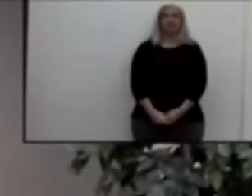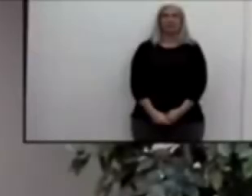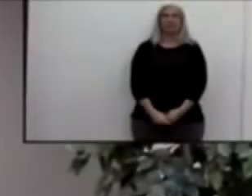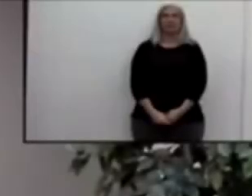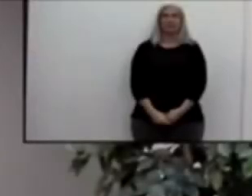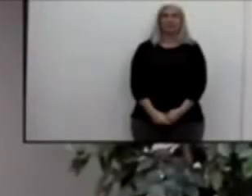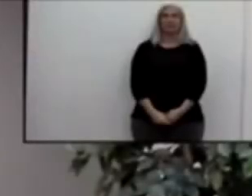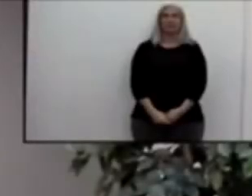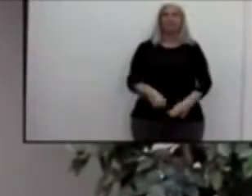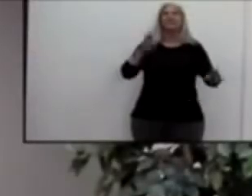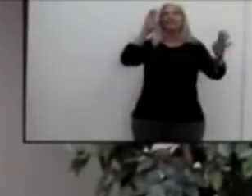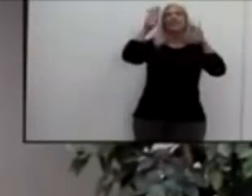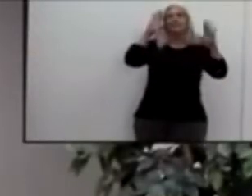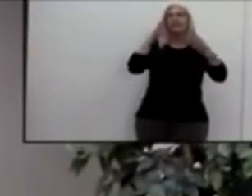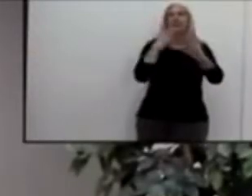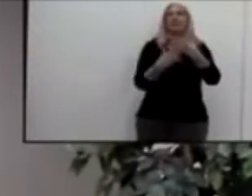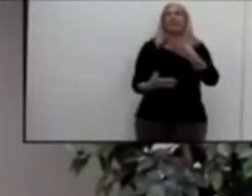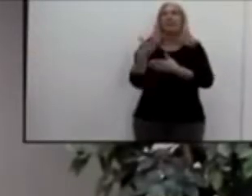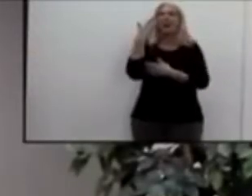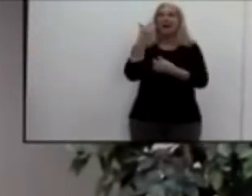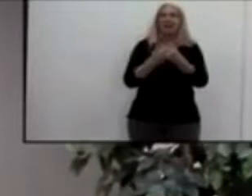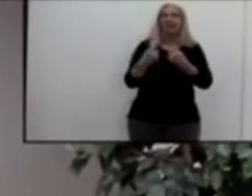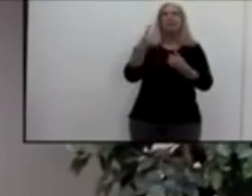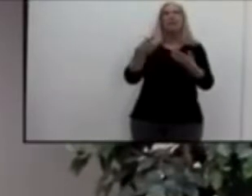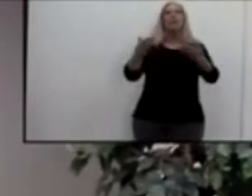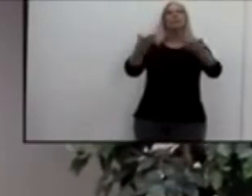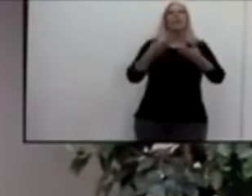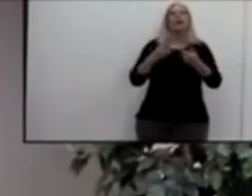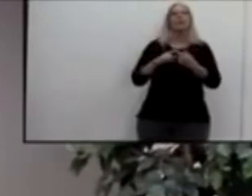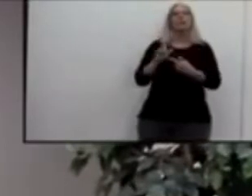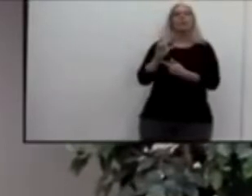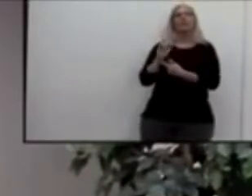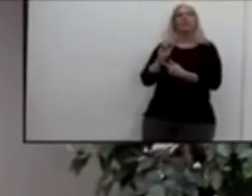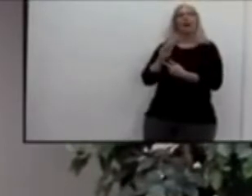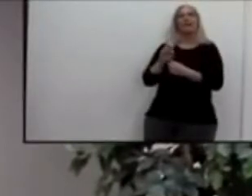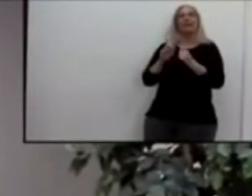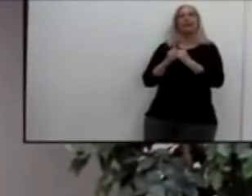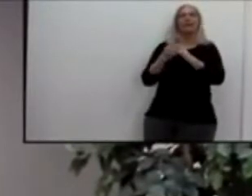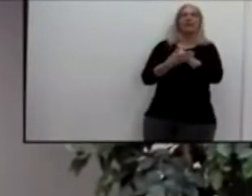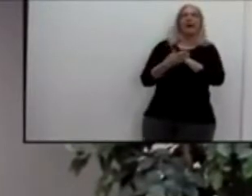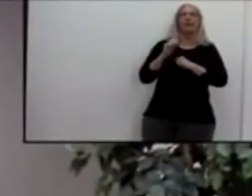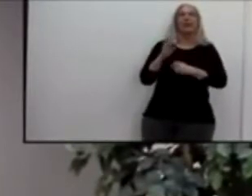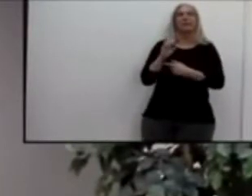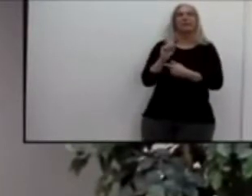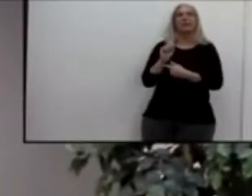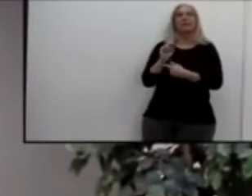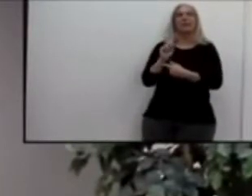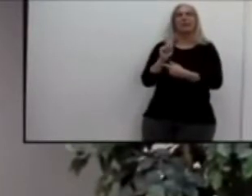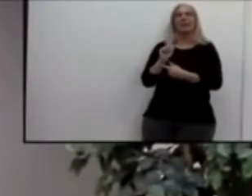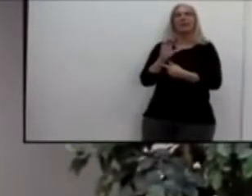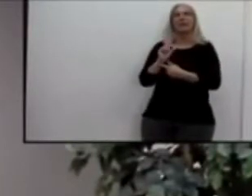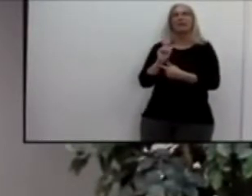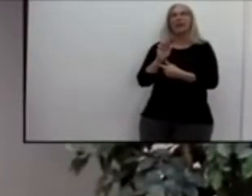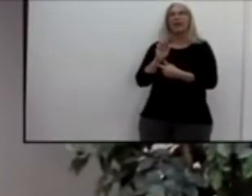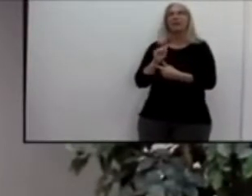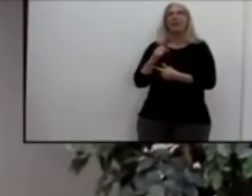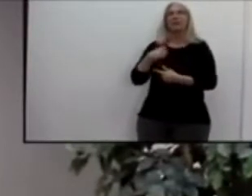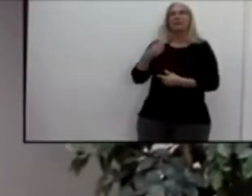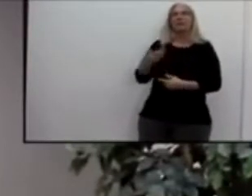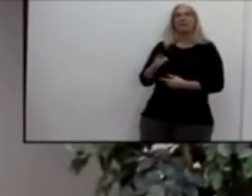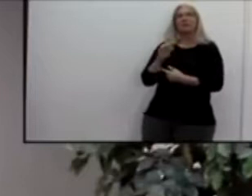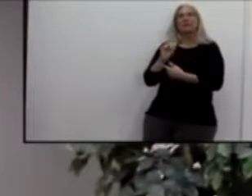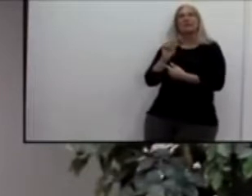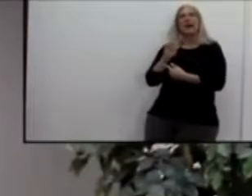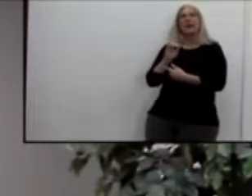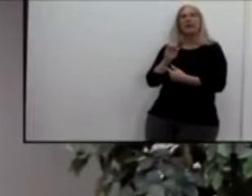Good morning everyone and welcome to Live with the County of Santa Clara. My name is David Campos. I'm a co-lead